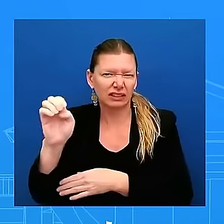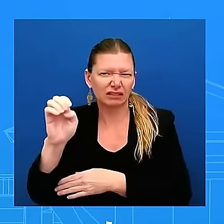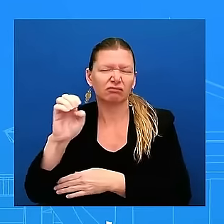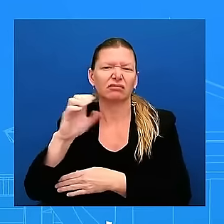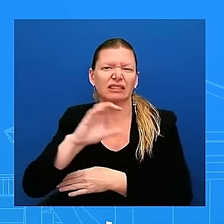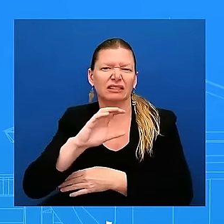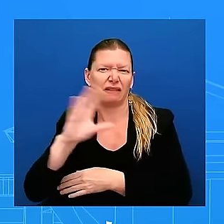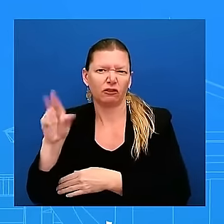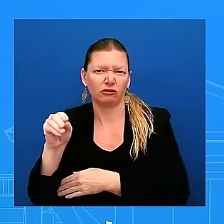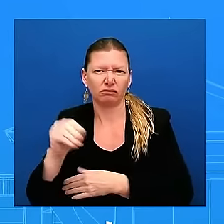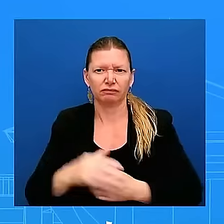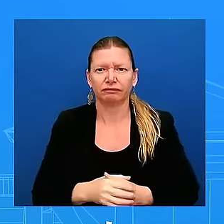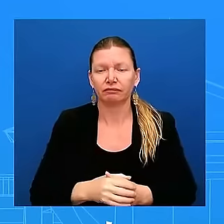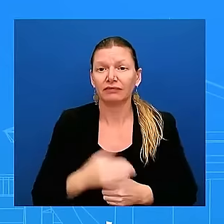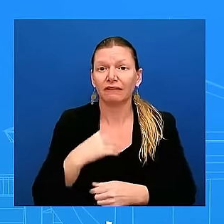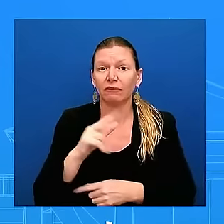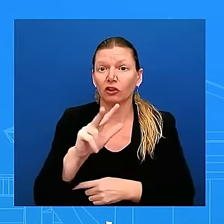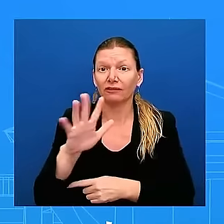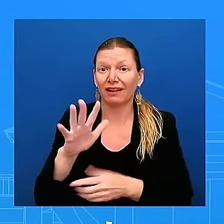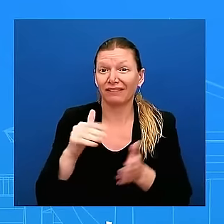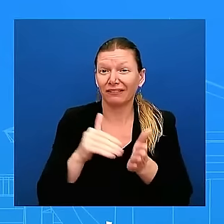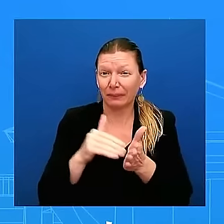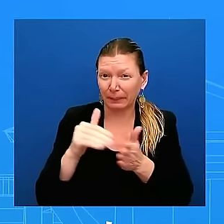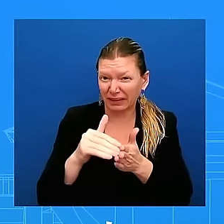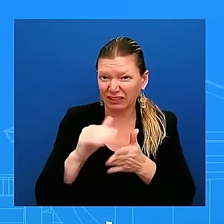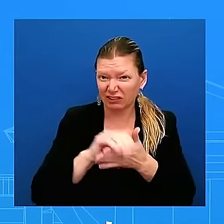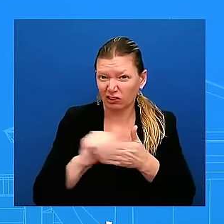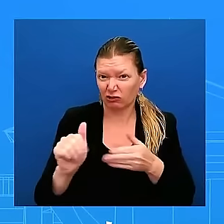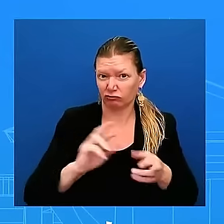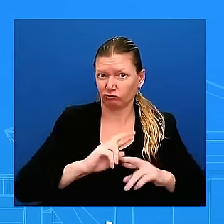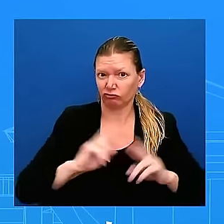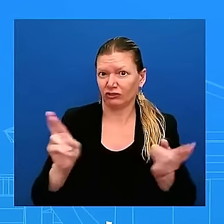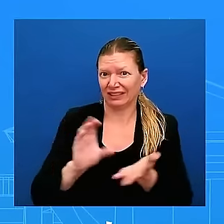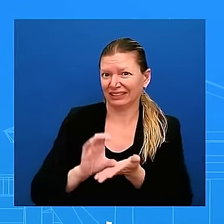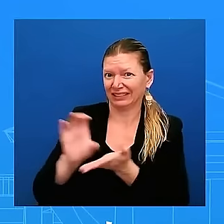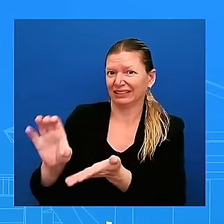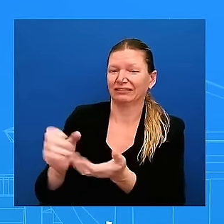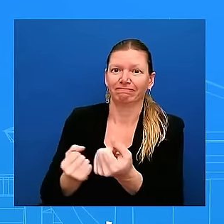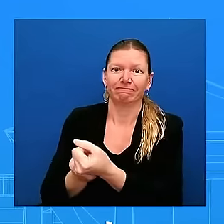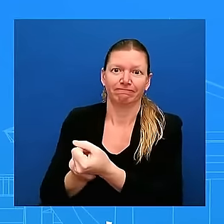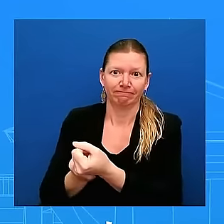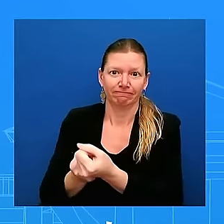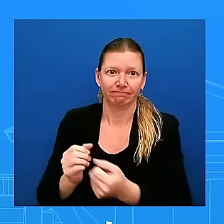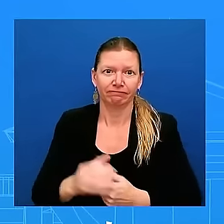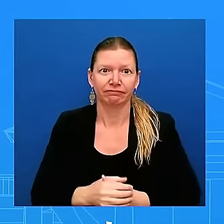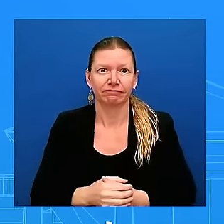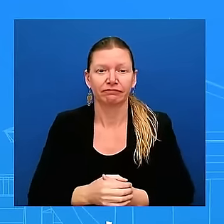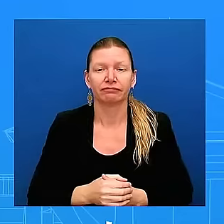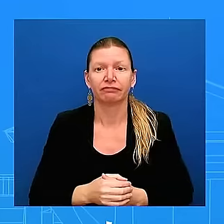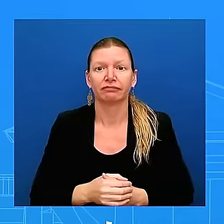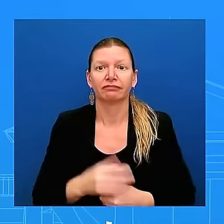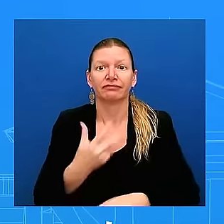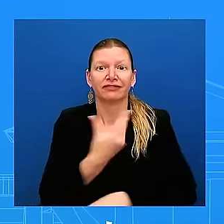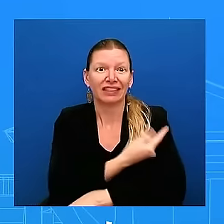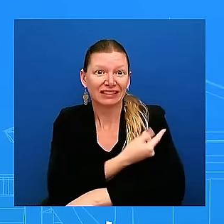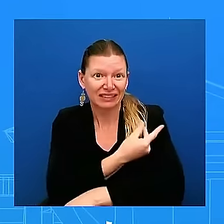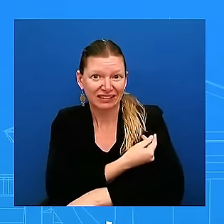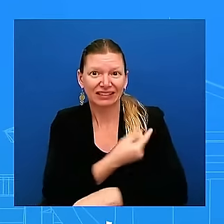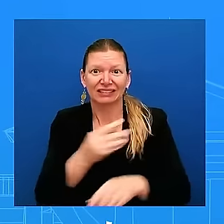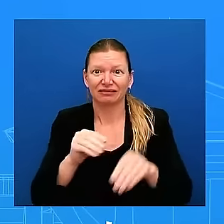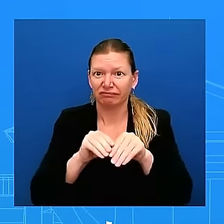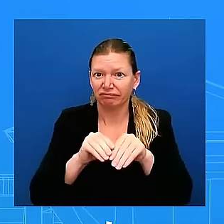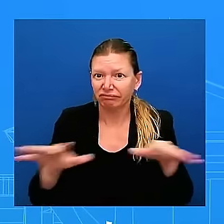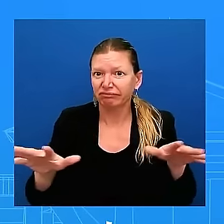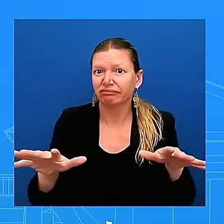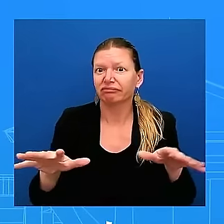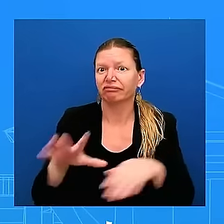the response we have also been surging vaccines to the response with 50,000 doses of vaccines arriving in DRC